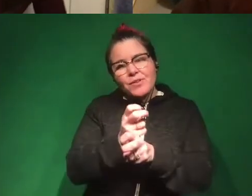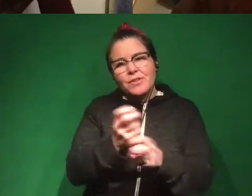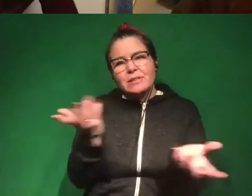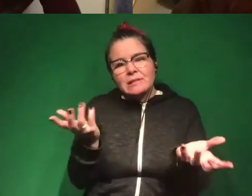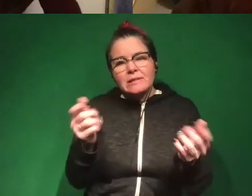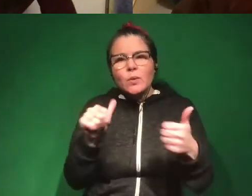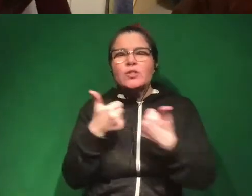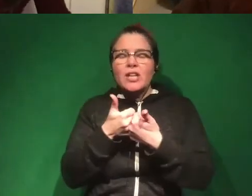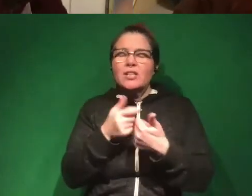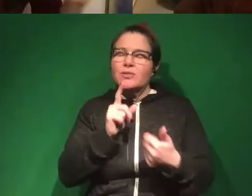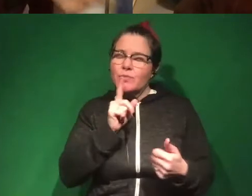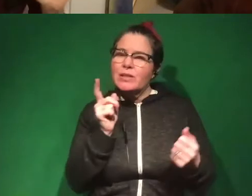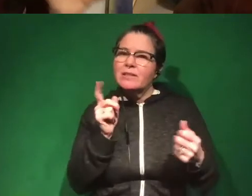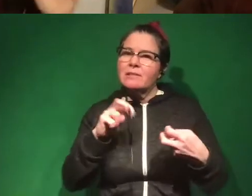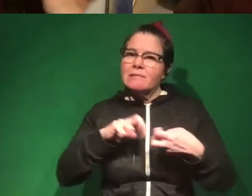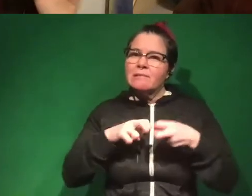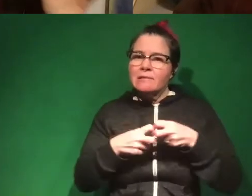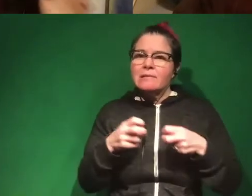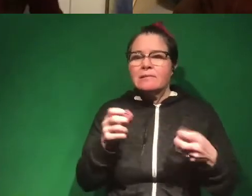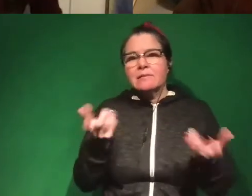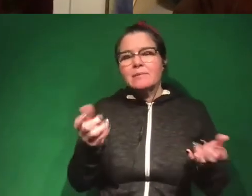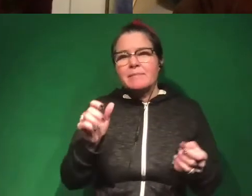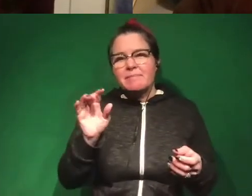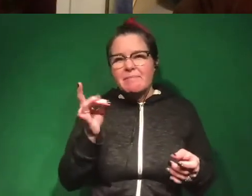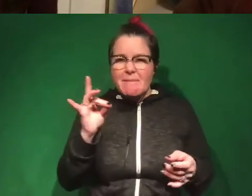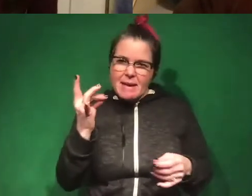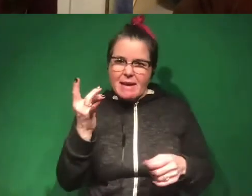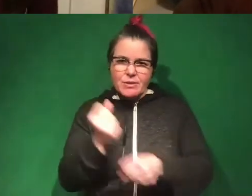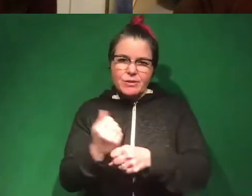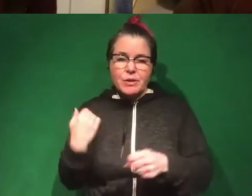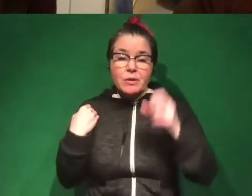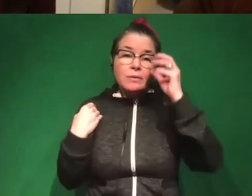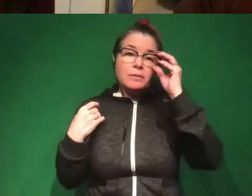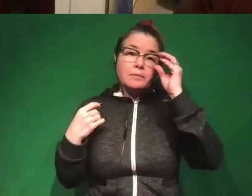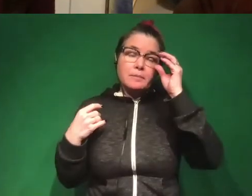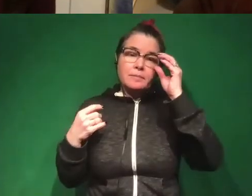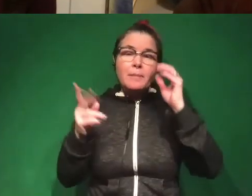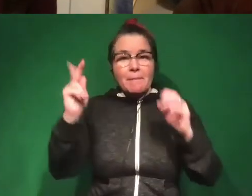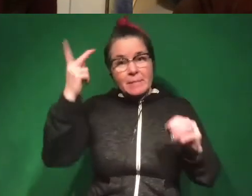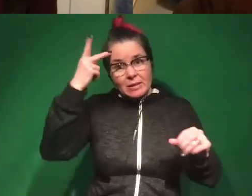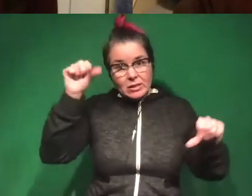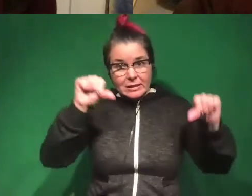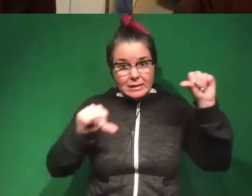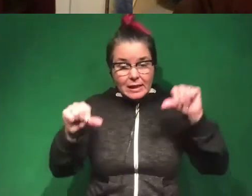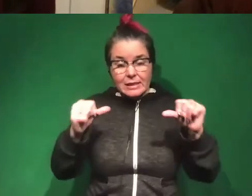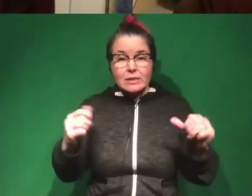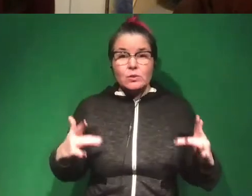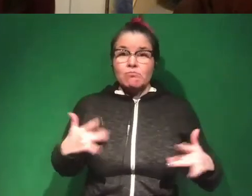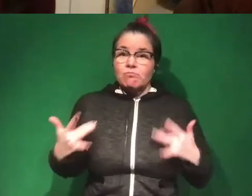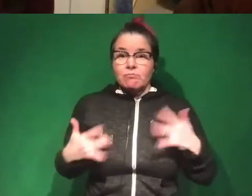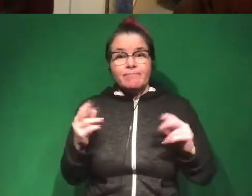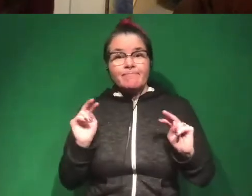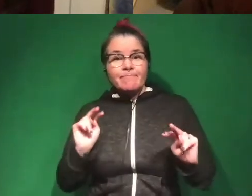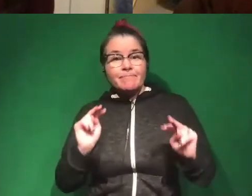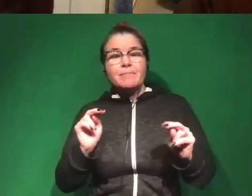And this was a real issue, again, 10, eight years ago, where political scientists got excited about doing